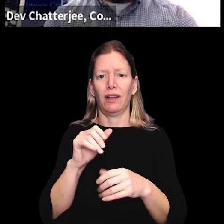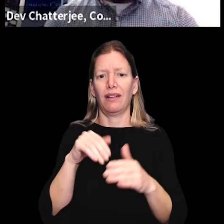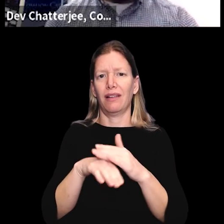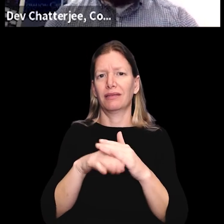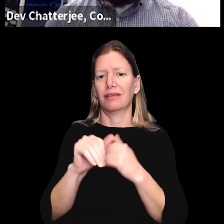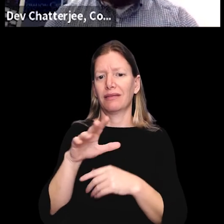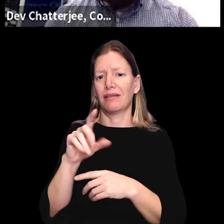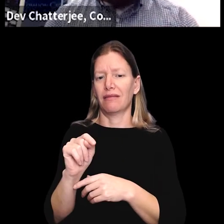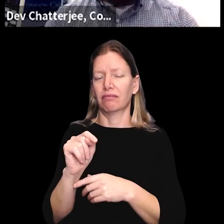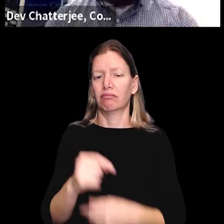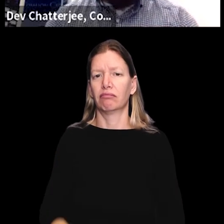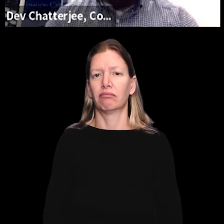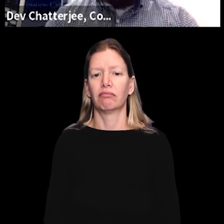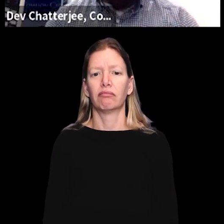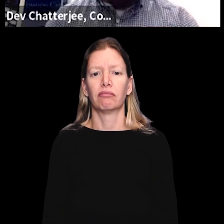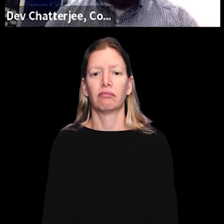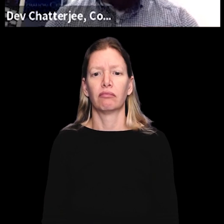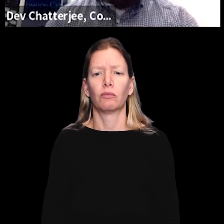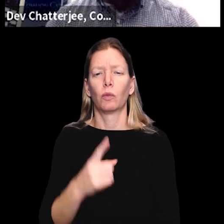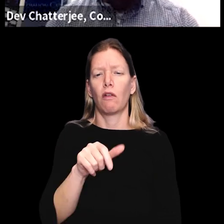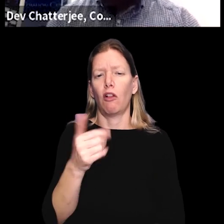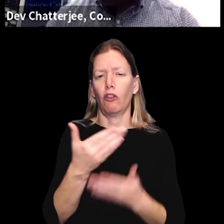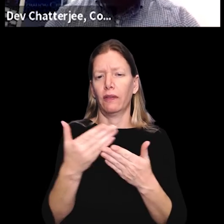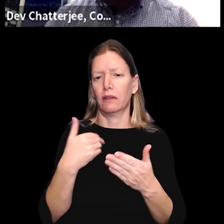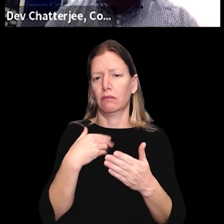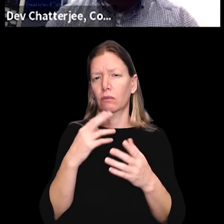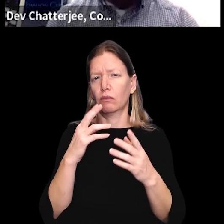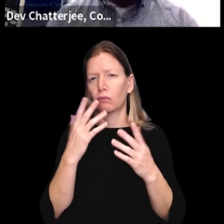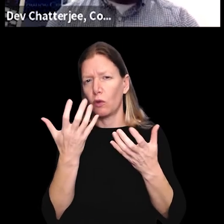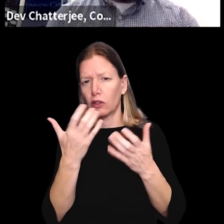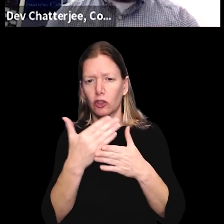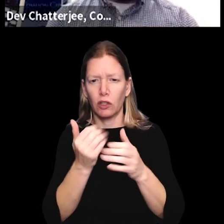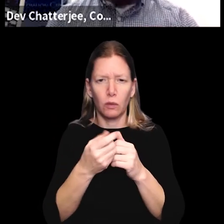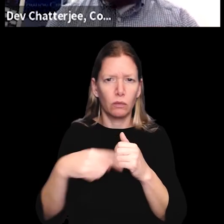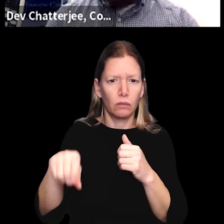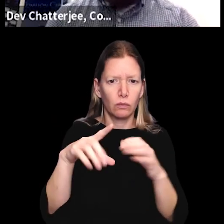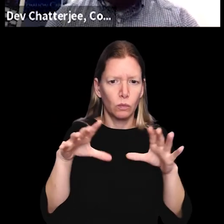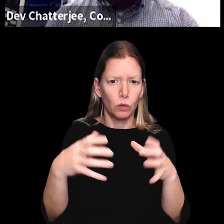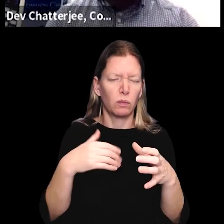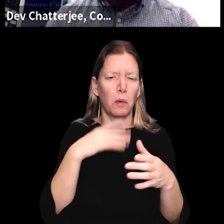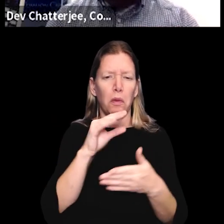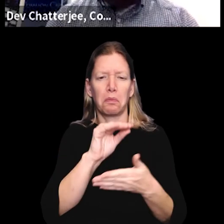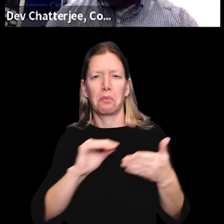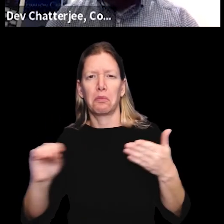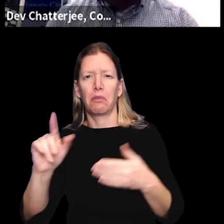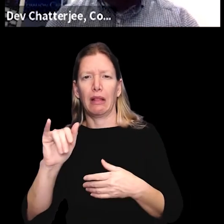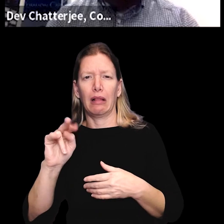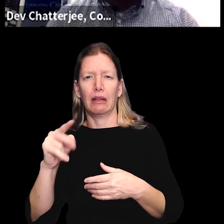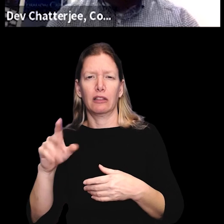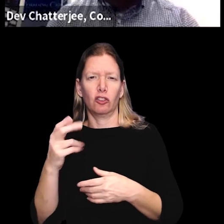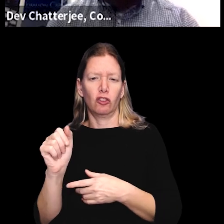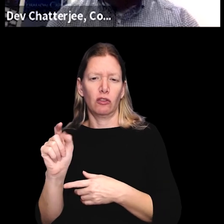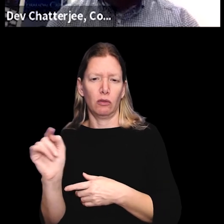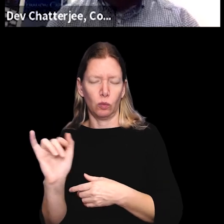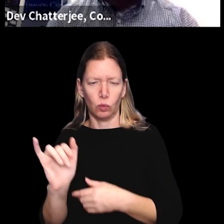of the Voting Access Act further but one other thing that I was hoping to share with this group and I can, I can put the link